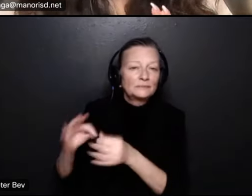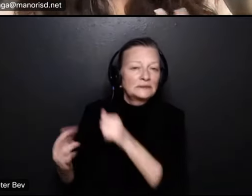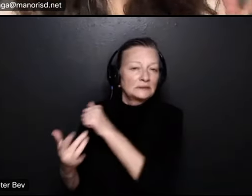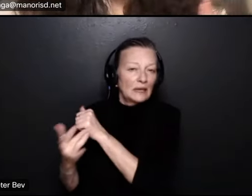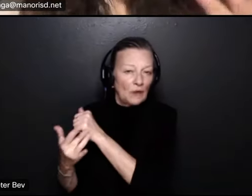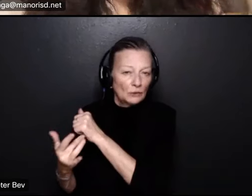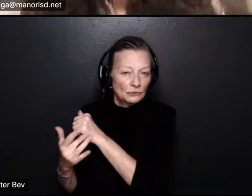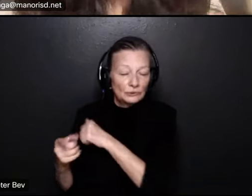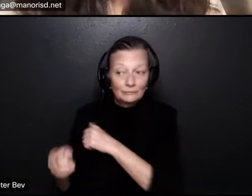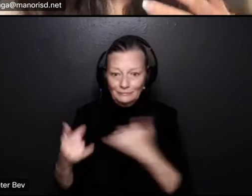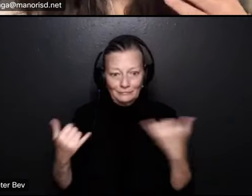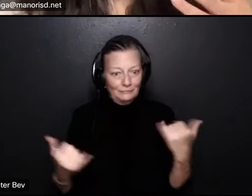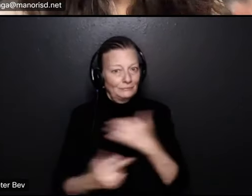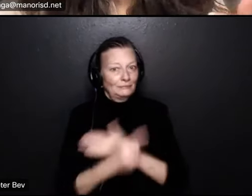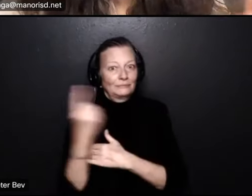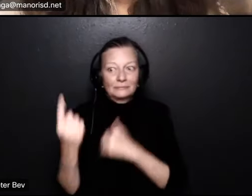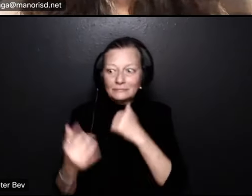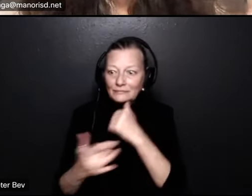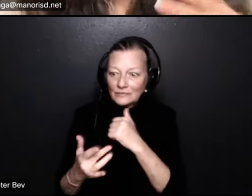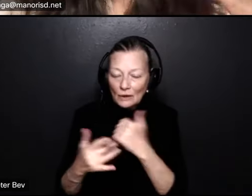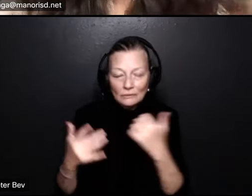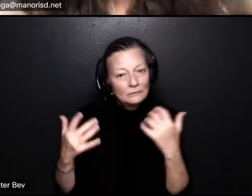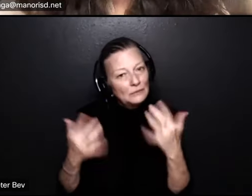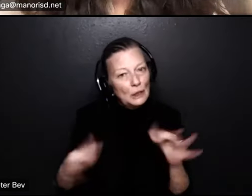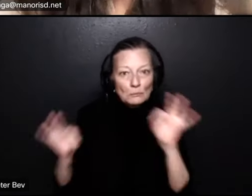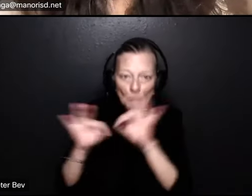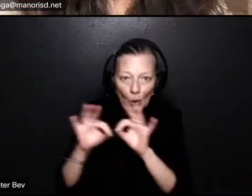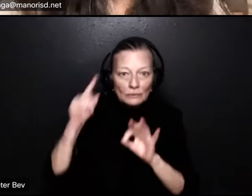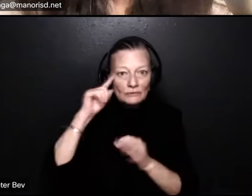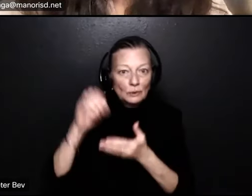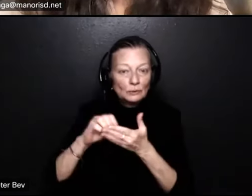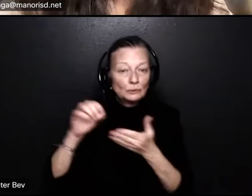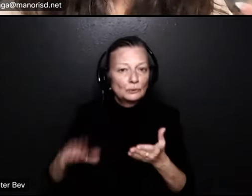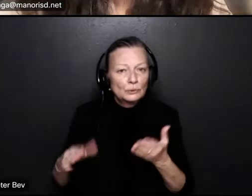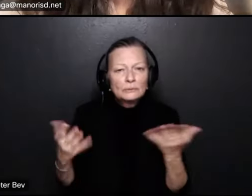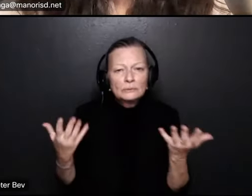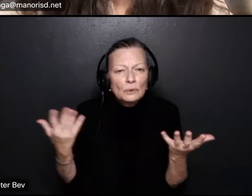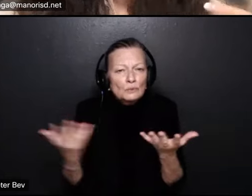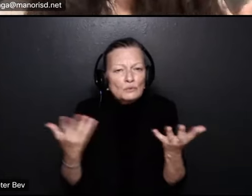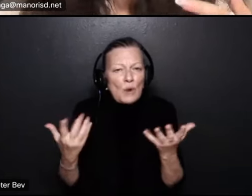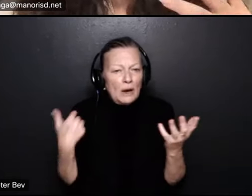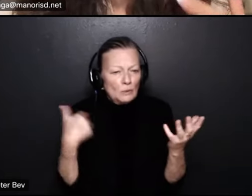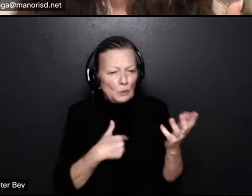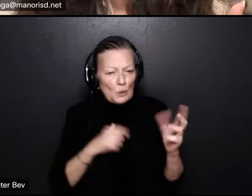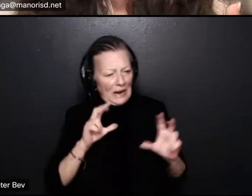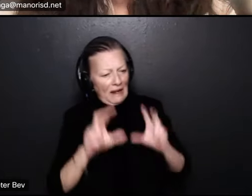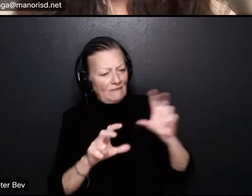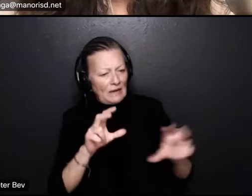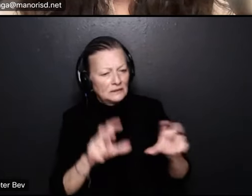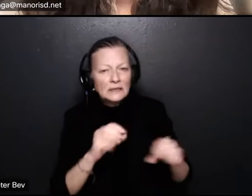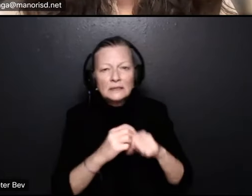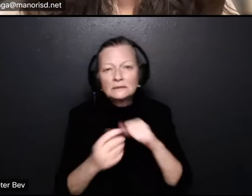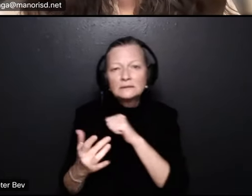it's in a time where technology is increasingly important to our students what investments are we making in educational technology